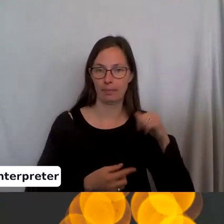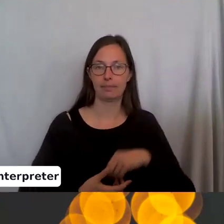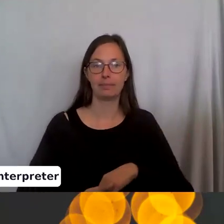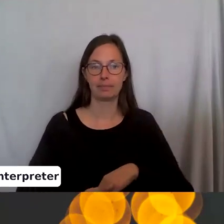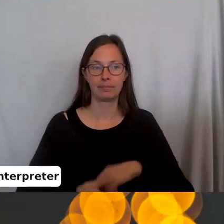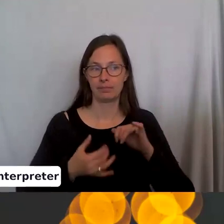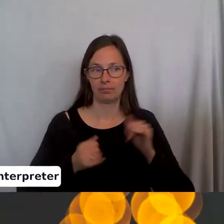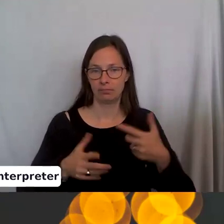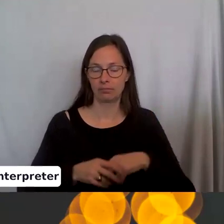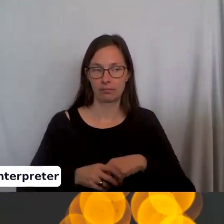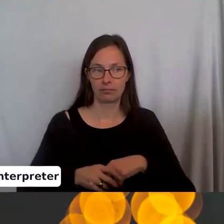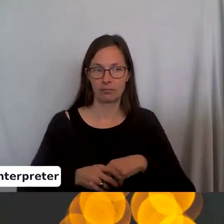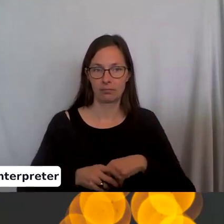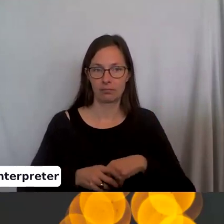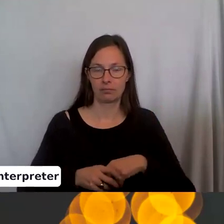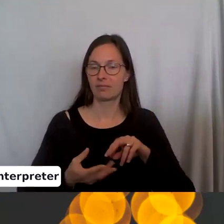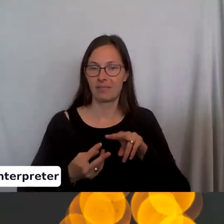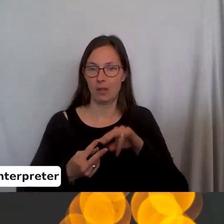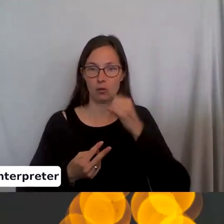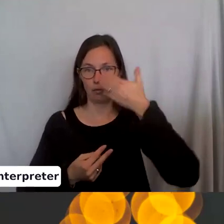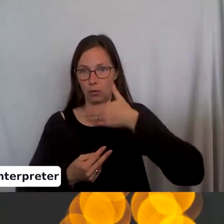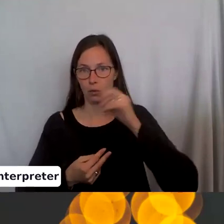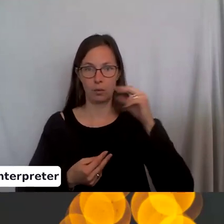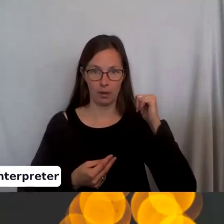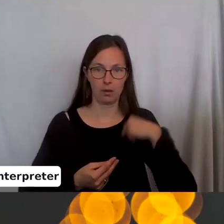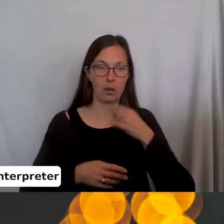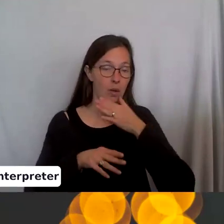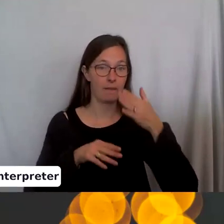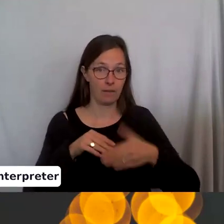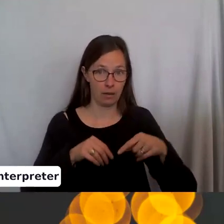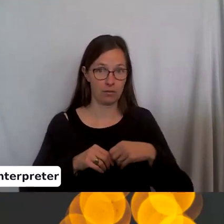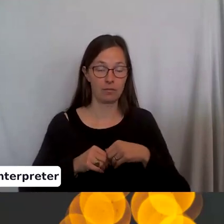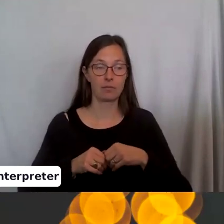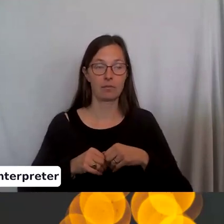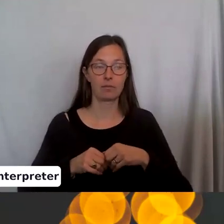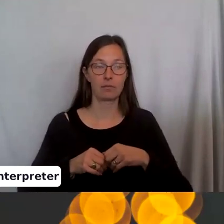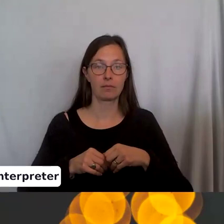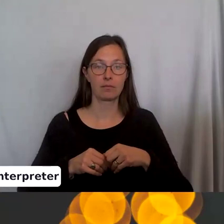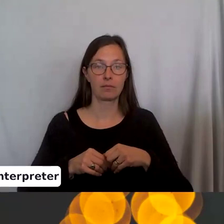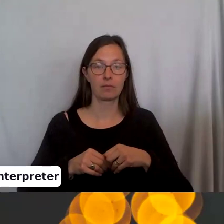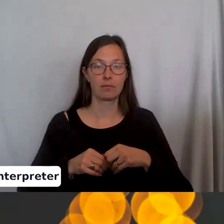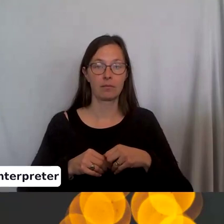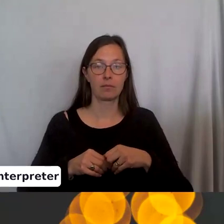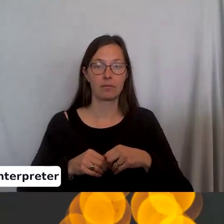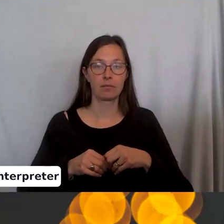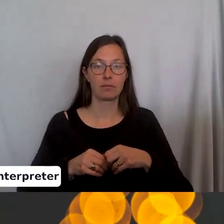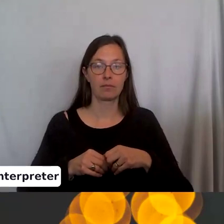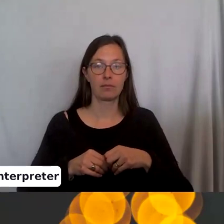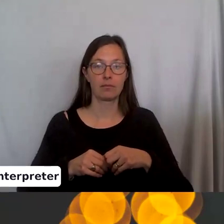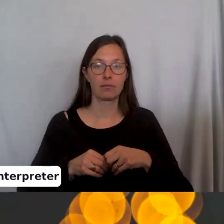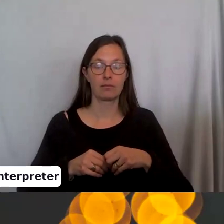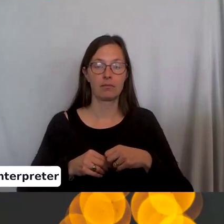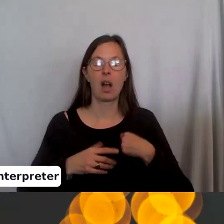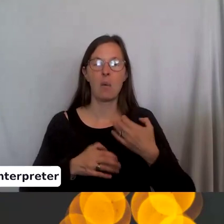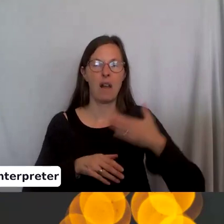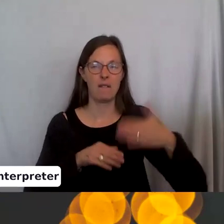That's all it is. It's either frontwards or backwards. So I'm going to finish this row real quick so that I